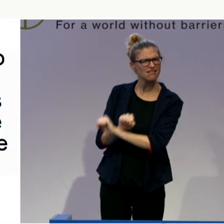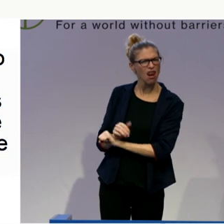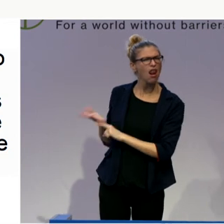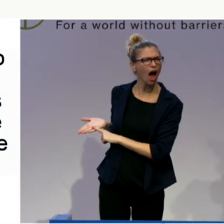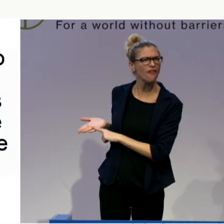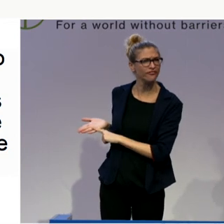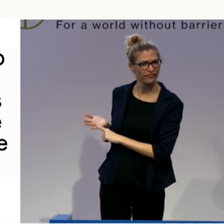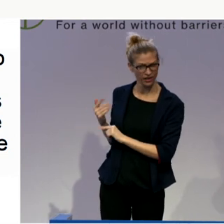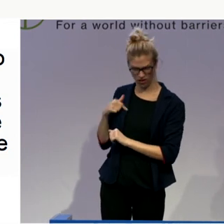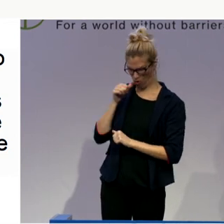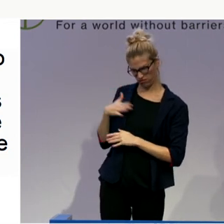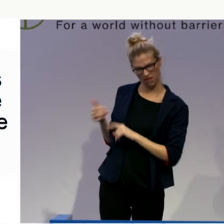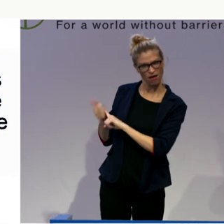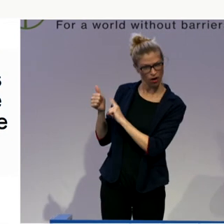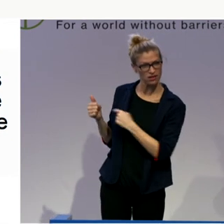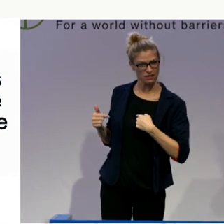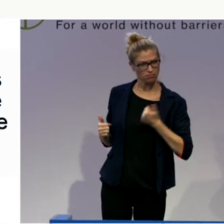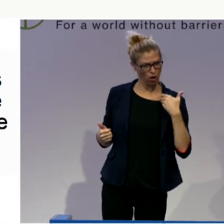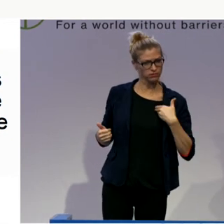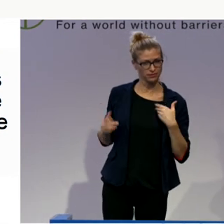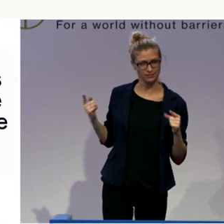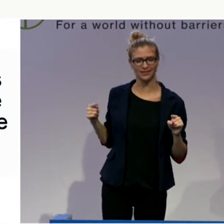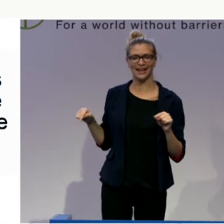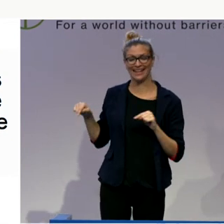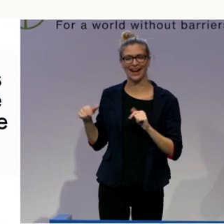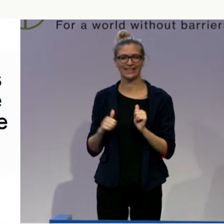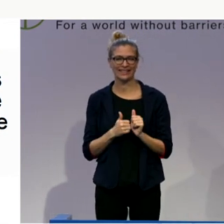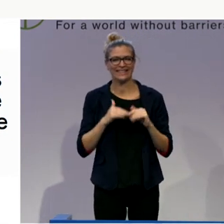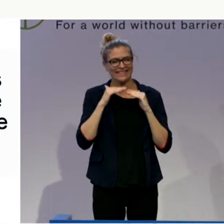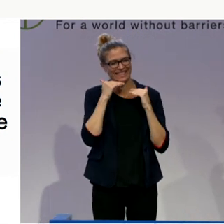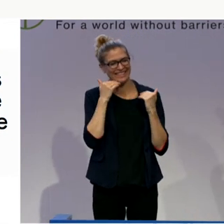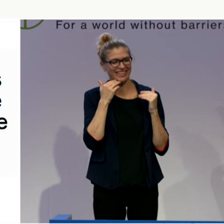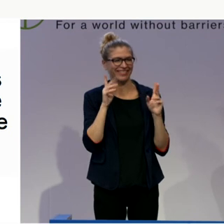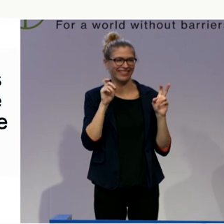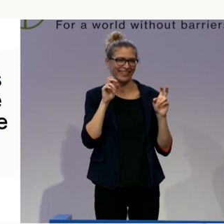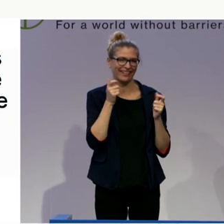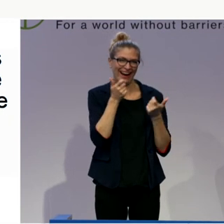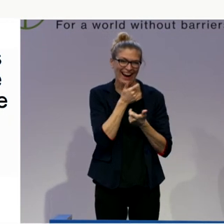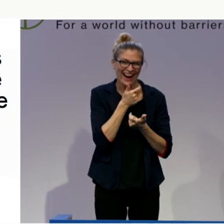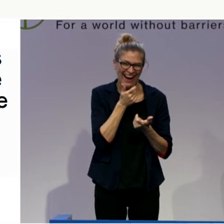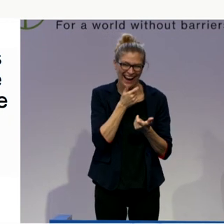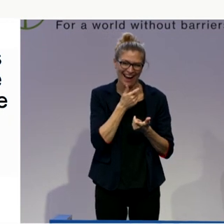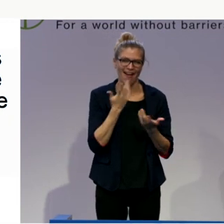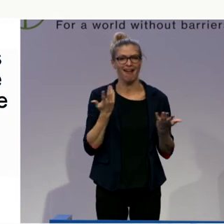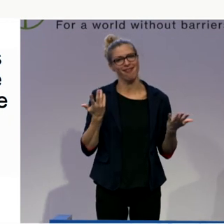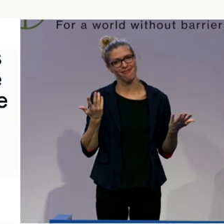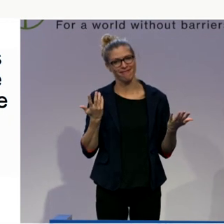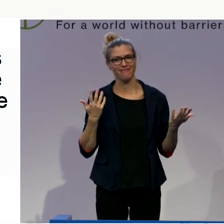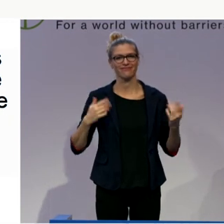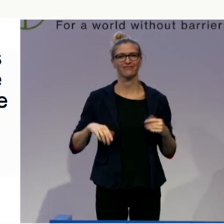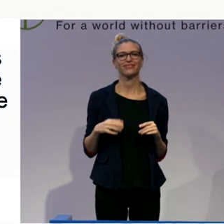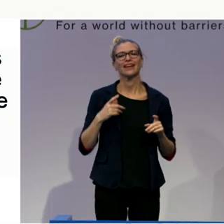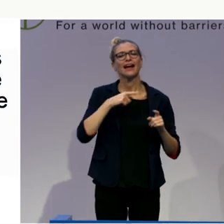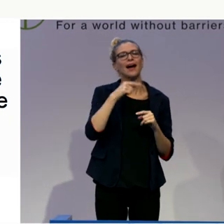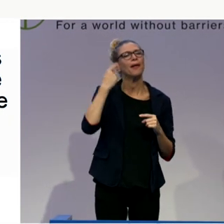of emotion, is something that has to be included in such a relation. And that was a positive joke. It